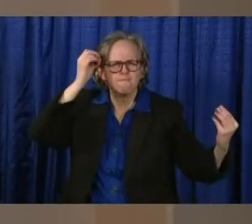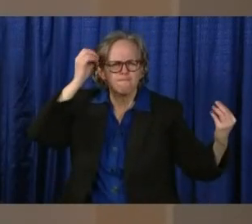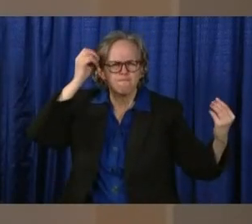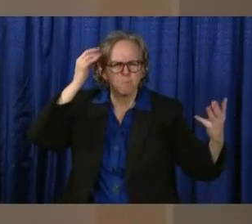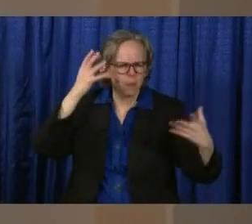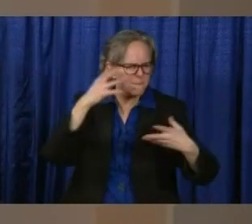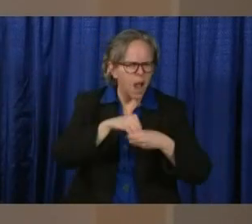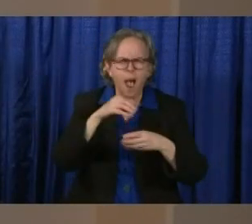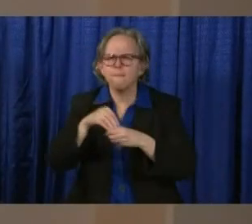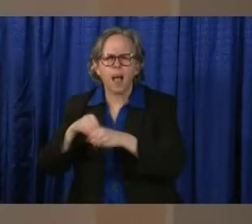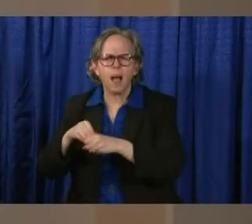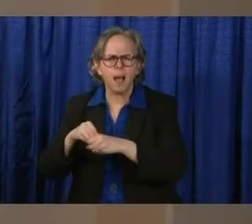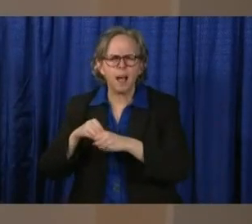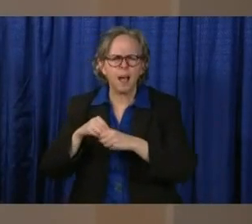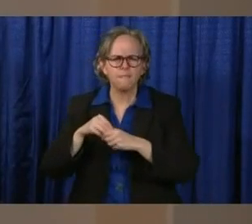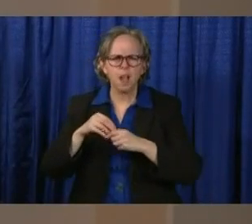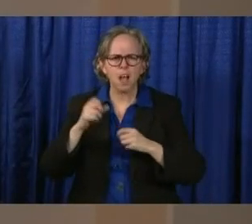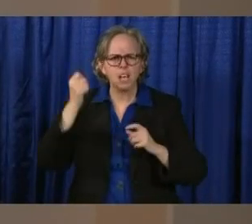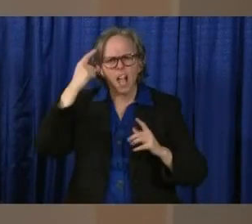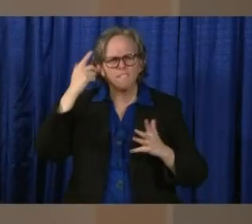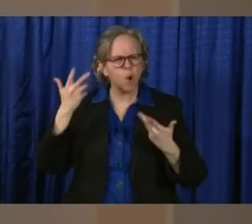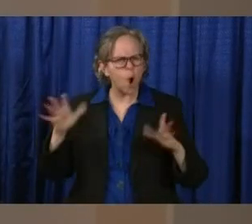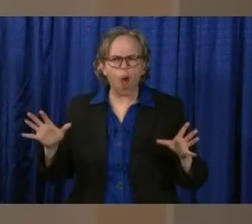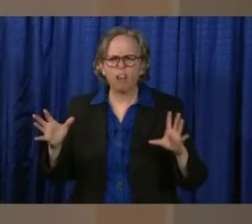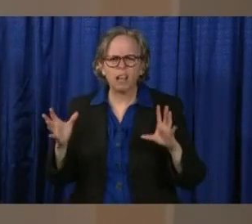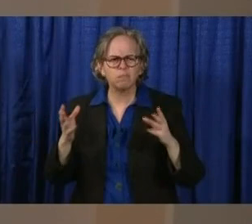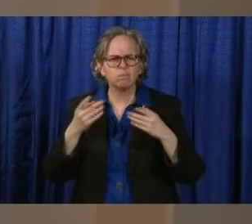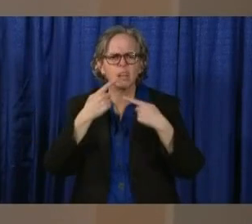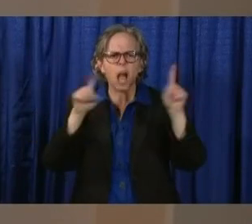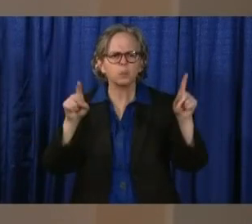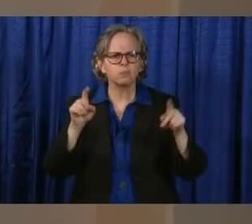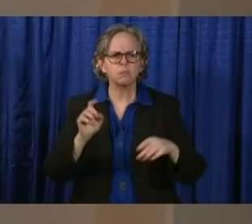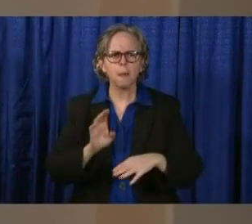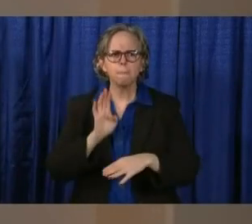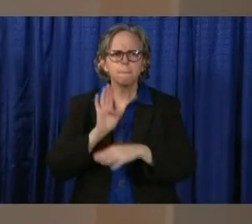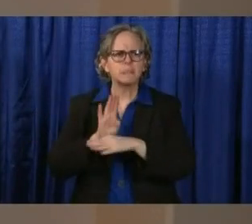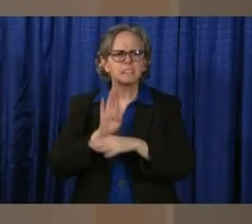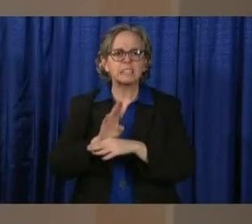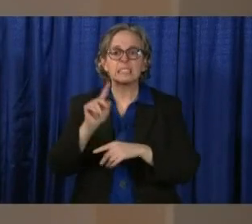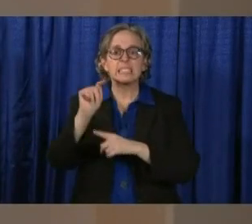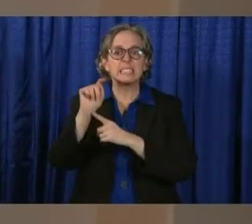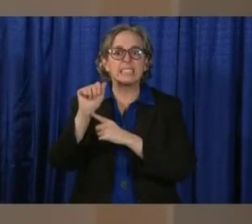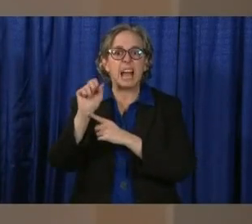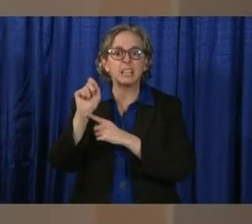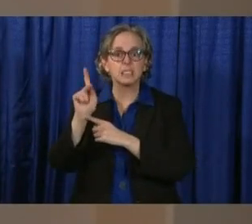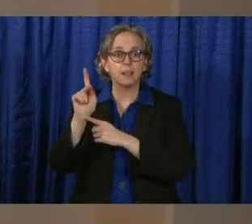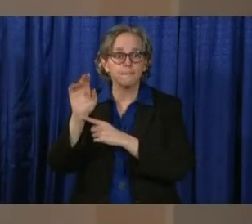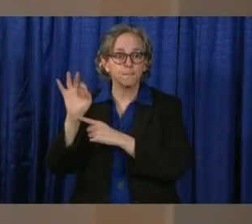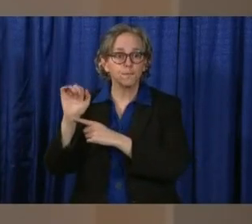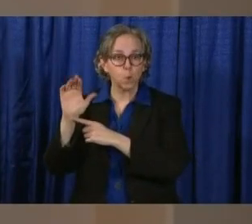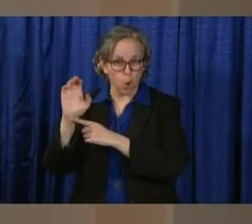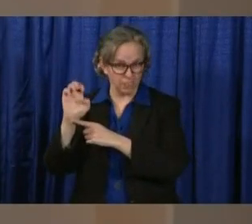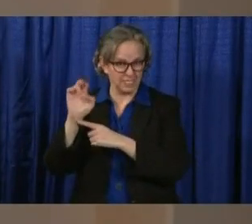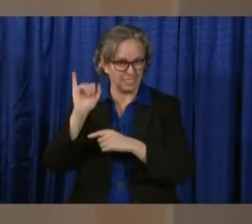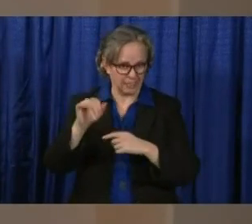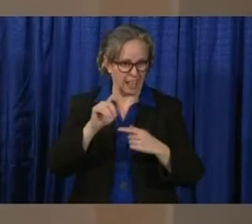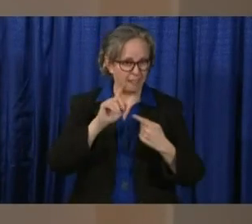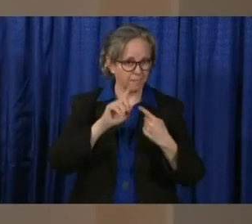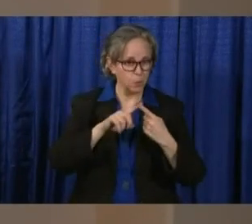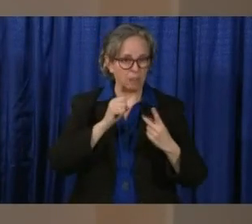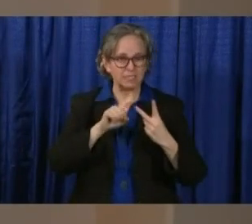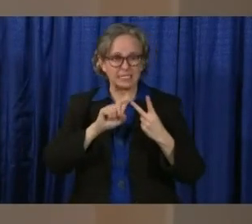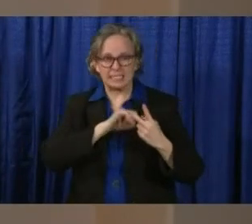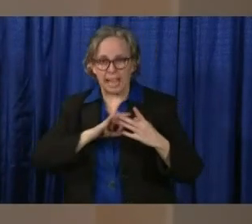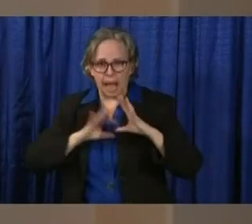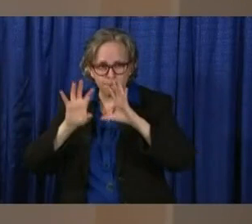business task force that's beginning to give thought to this. We have staff that's beginning to give thought to this. As business